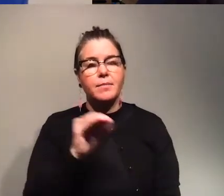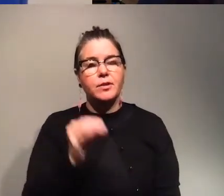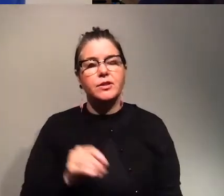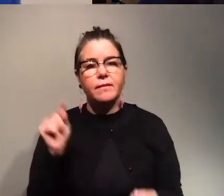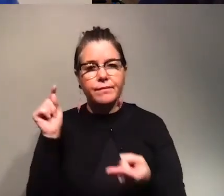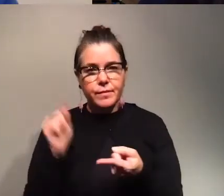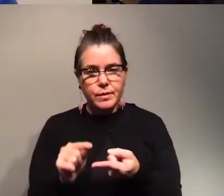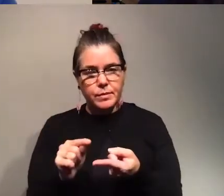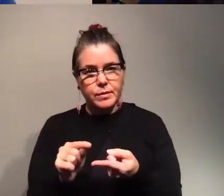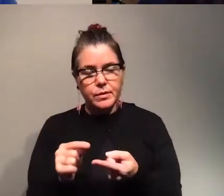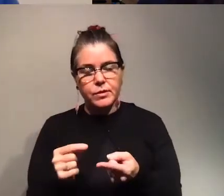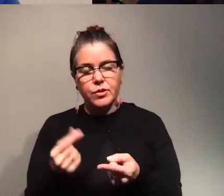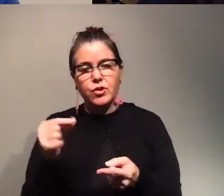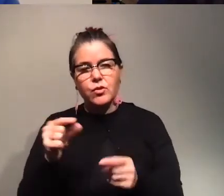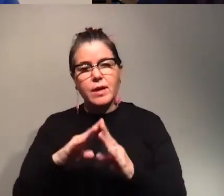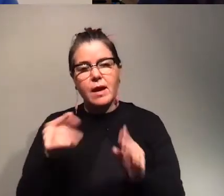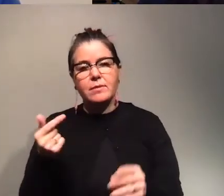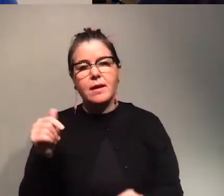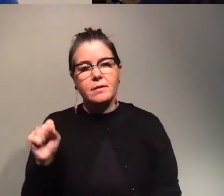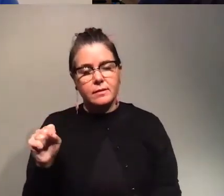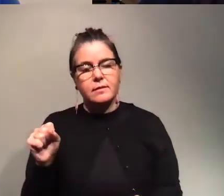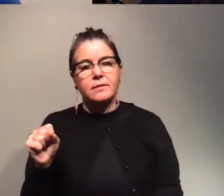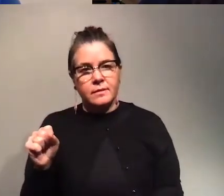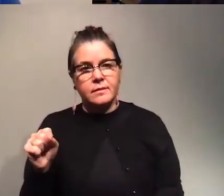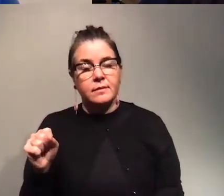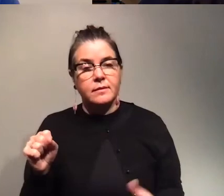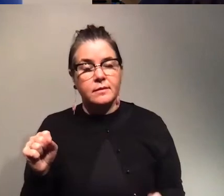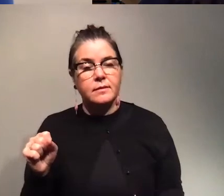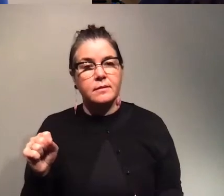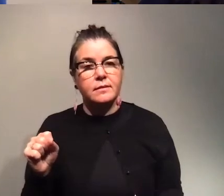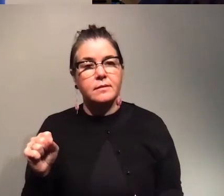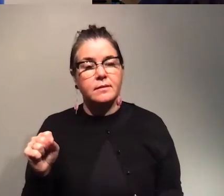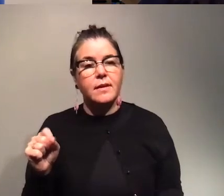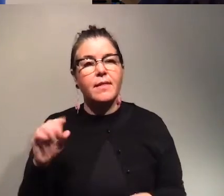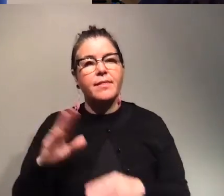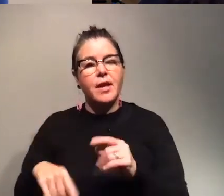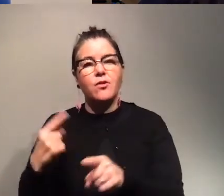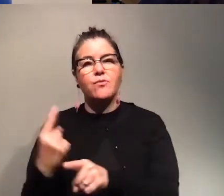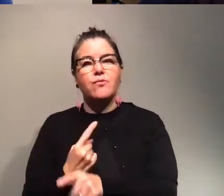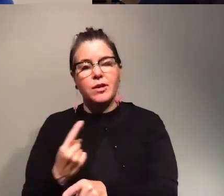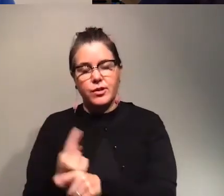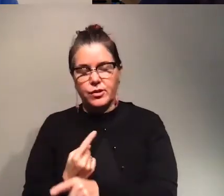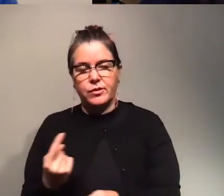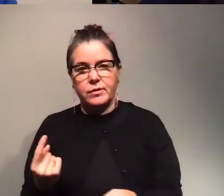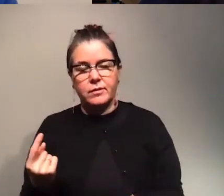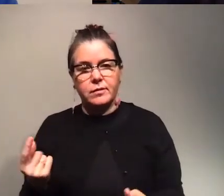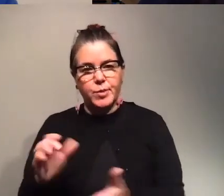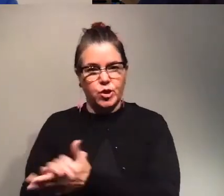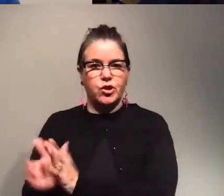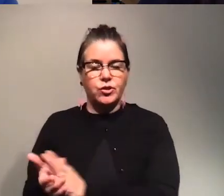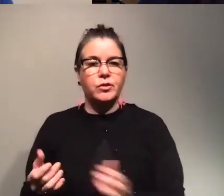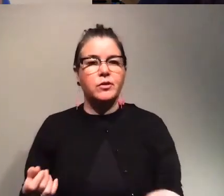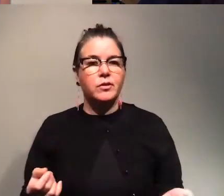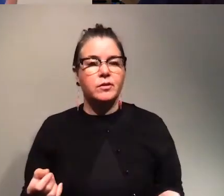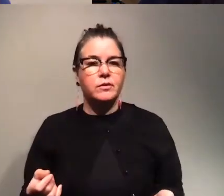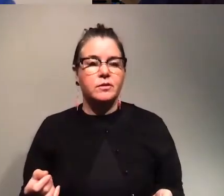greenhouse greenhouse gases than a regular burger so a lot of people who is